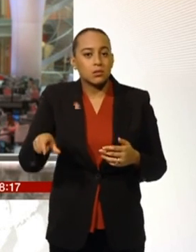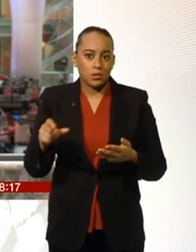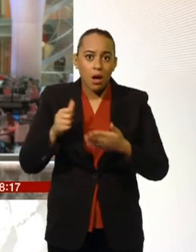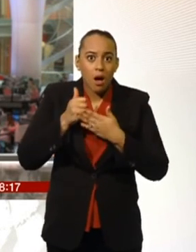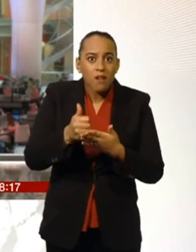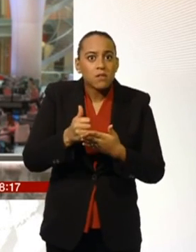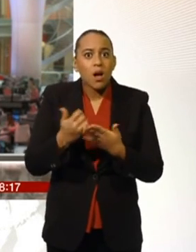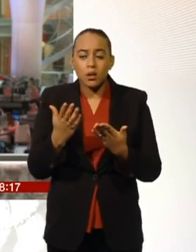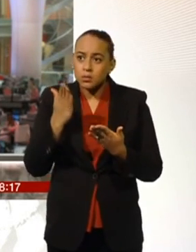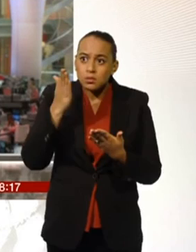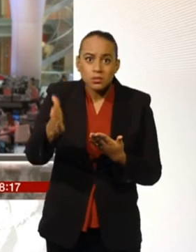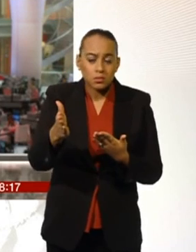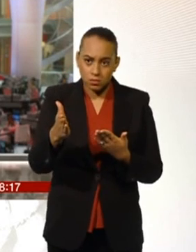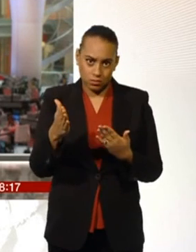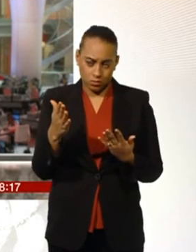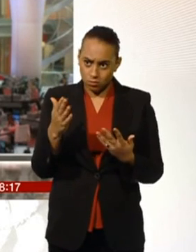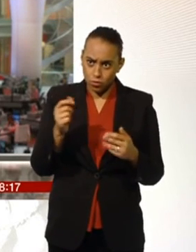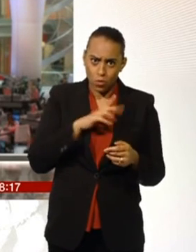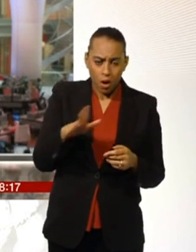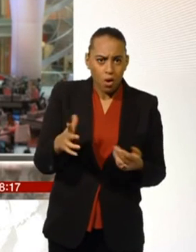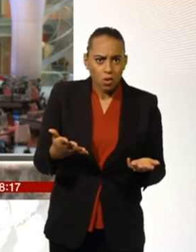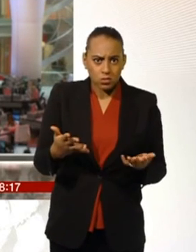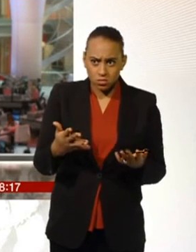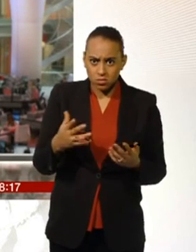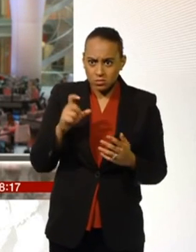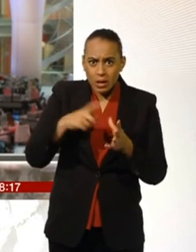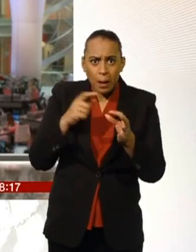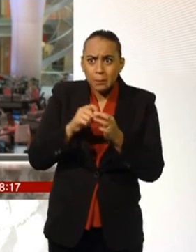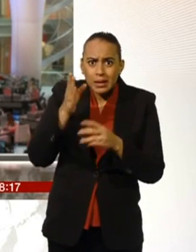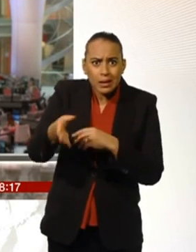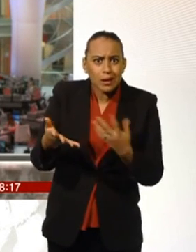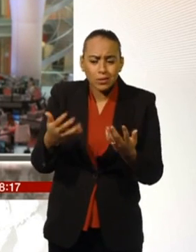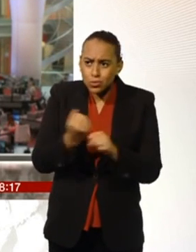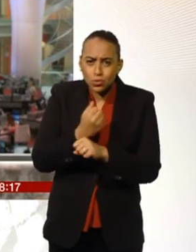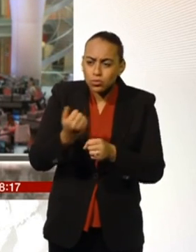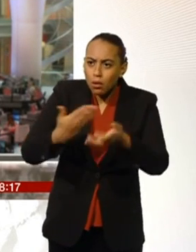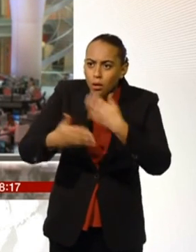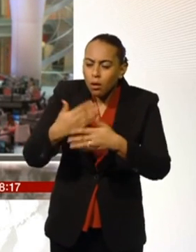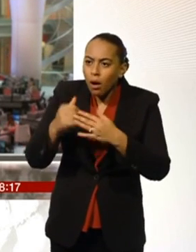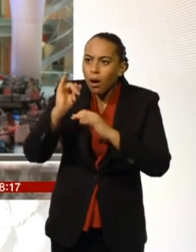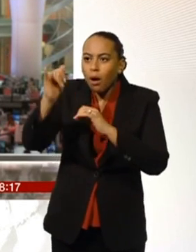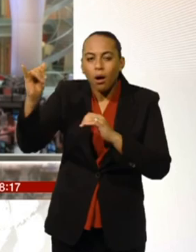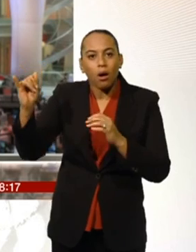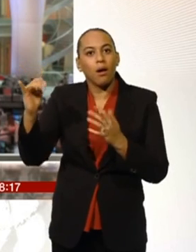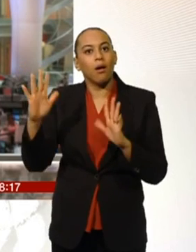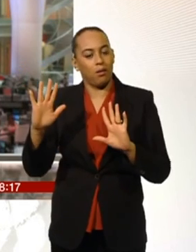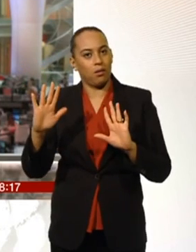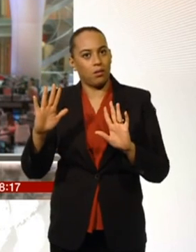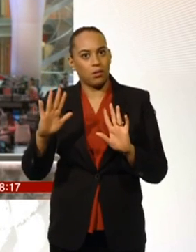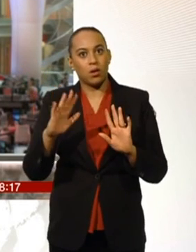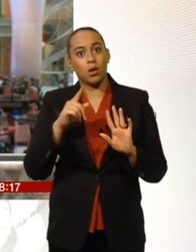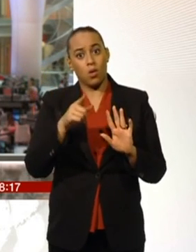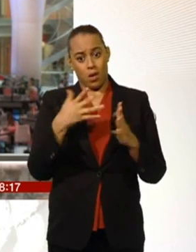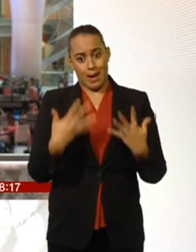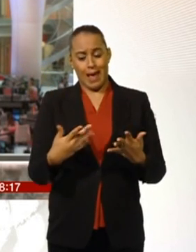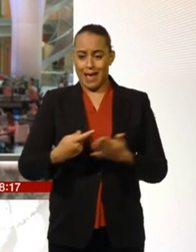these deals are out there and you know really you can save an awful lot of money by just making a phone call to your current supplier and making